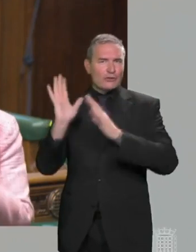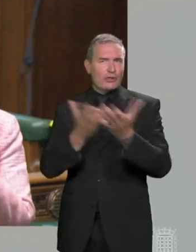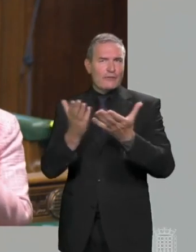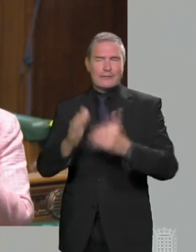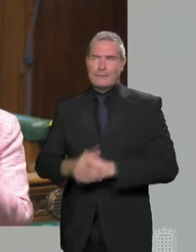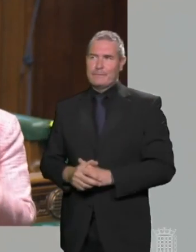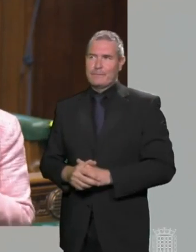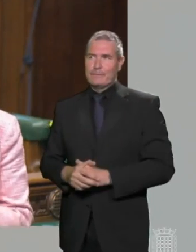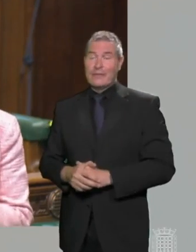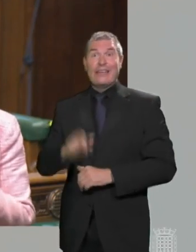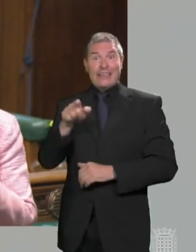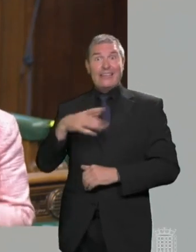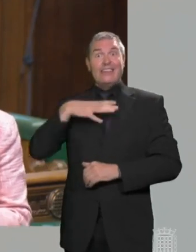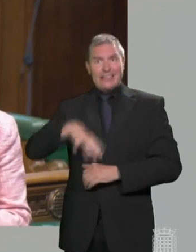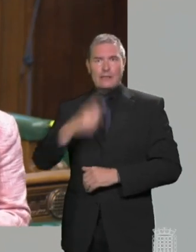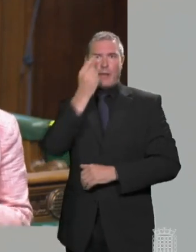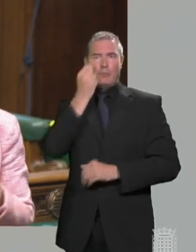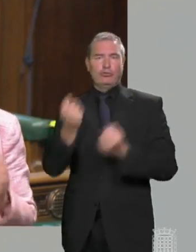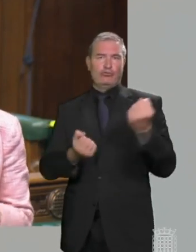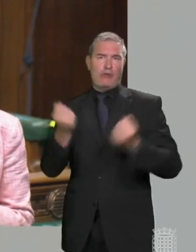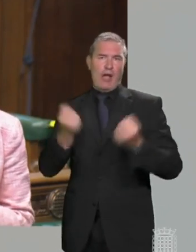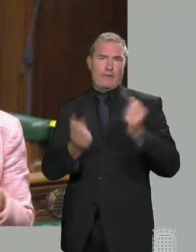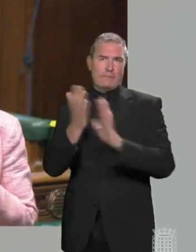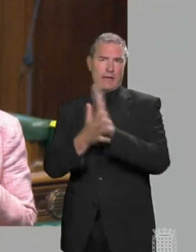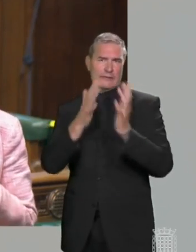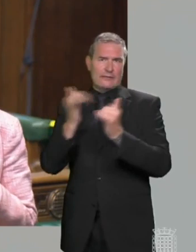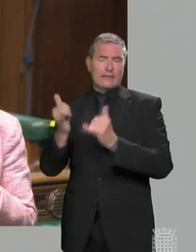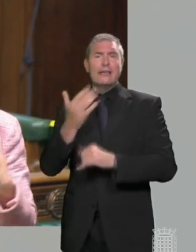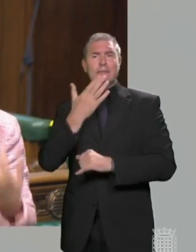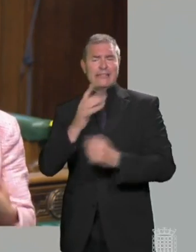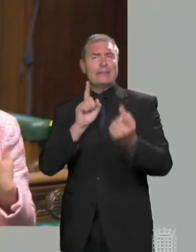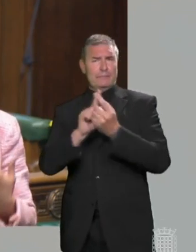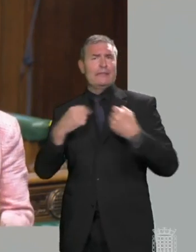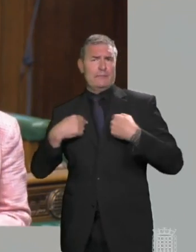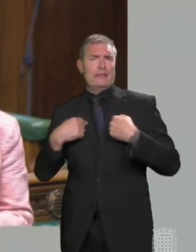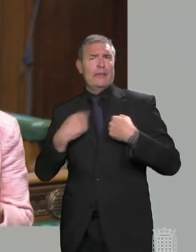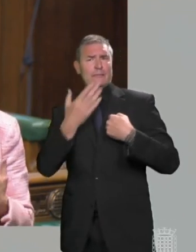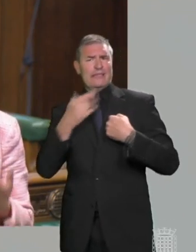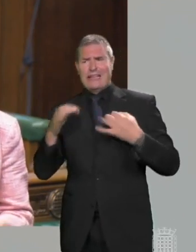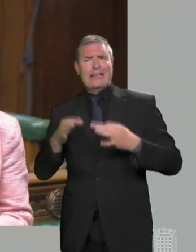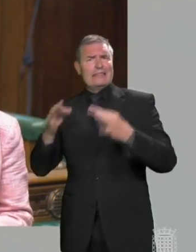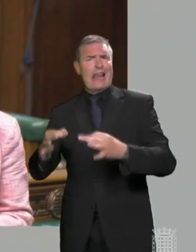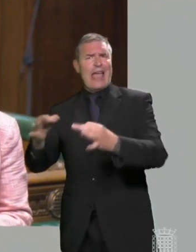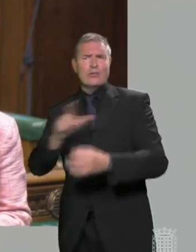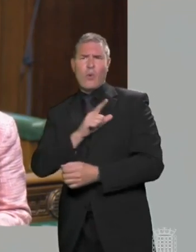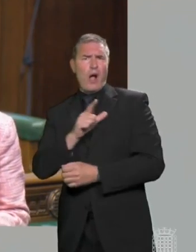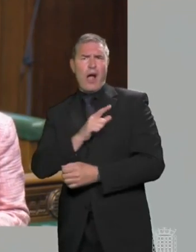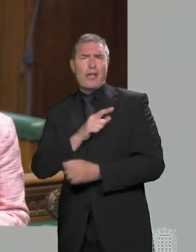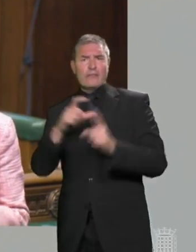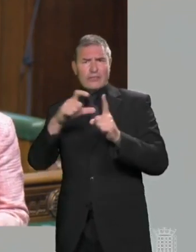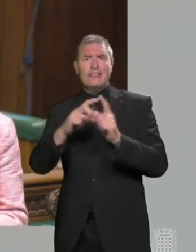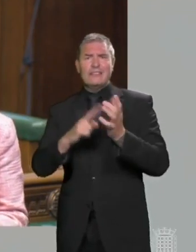That's what want do. Thank you, Mr Speaker. Being able to drive is crucial. Will the Prime Minister meet with me to discuss the delays in the scheduling of